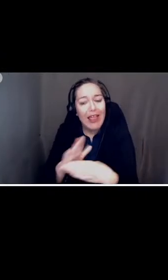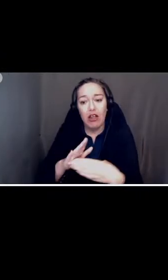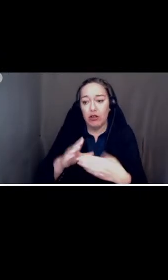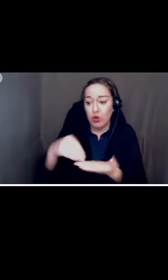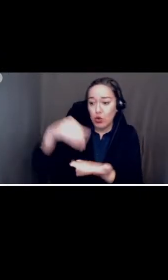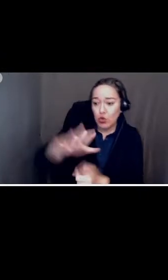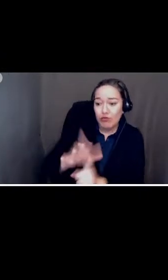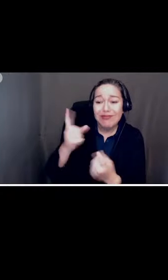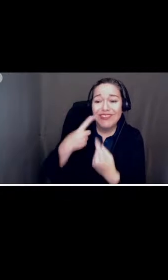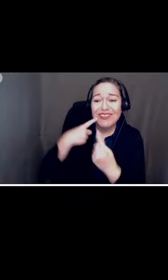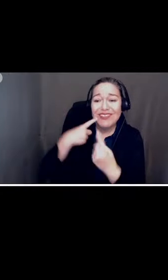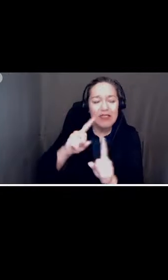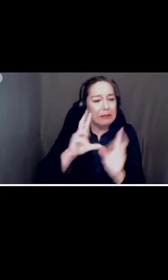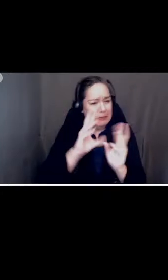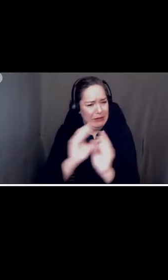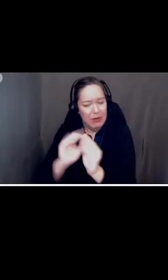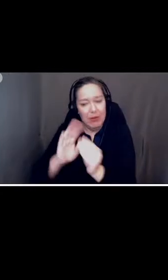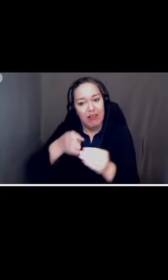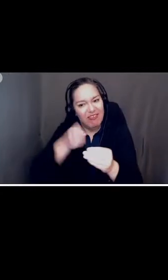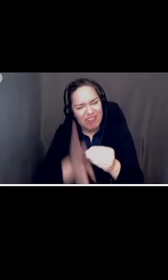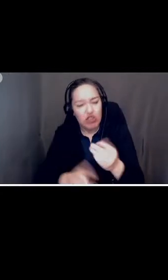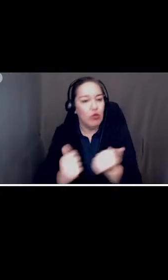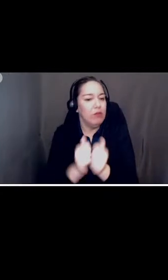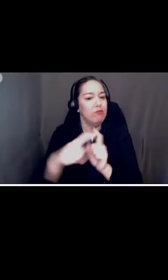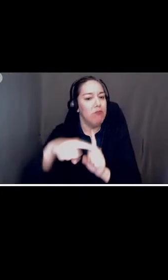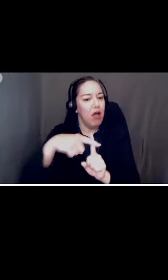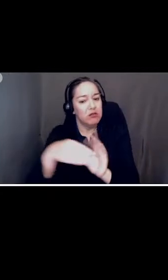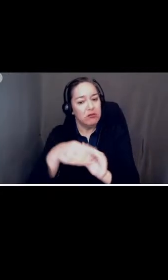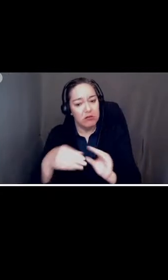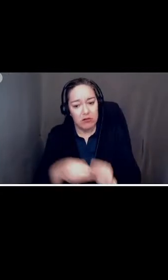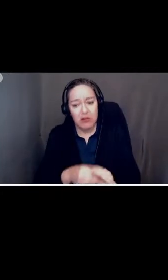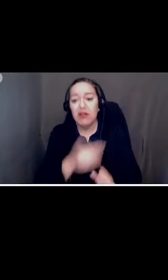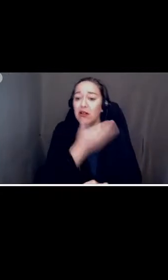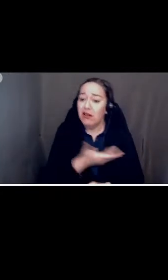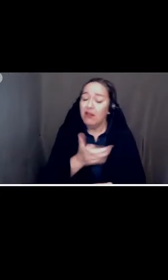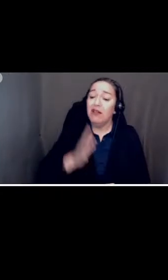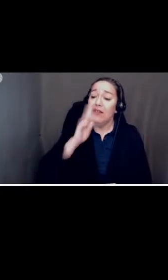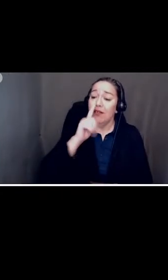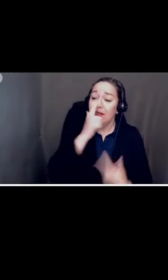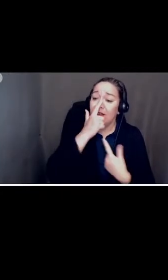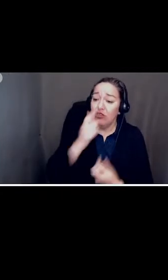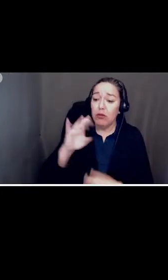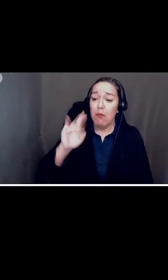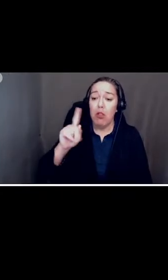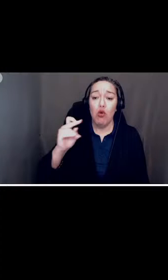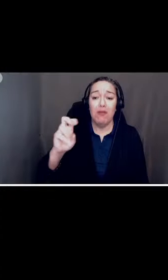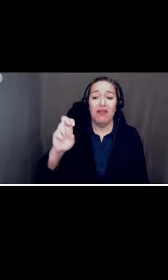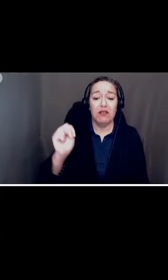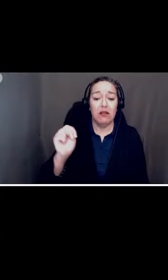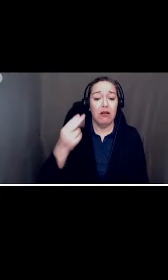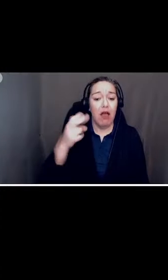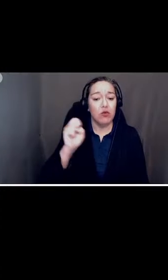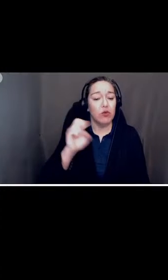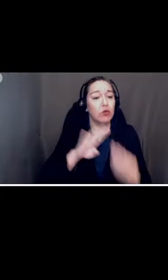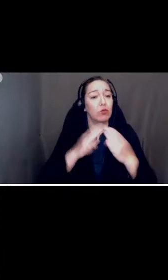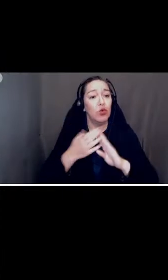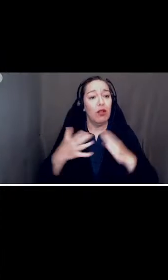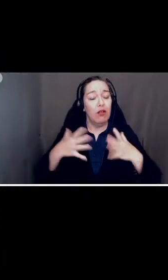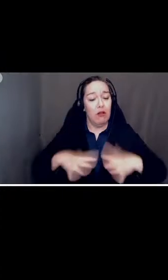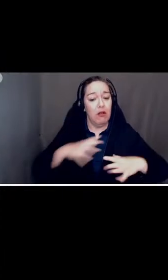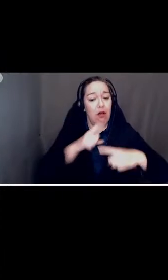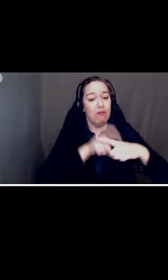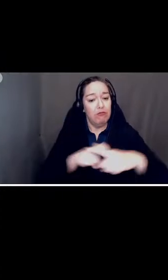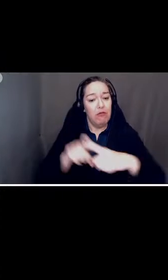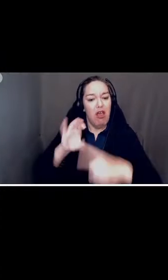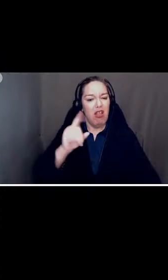a positive note also serving as a community liaison dr strikwarda was interested in our bloomington high school community closet her compassion for the needs